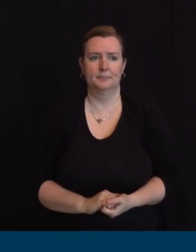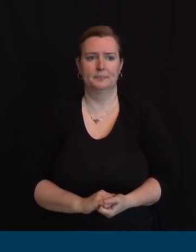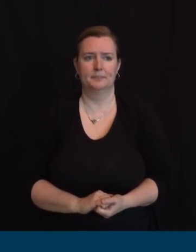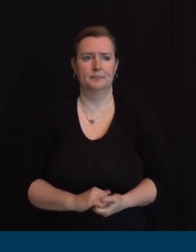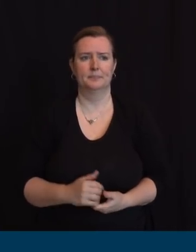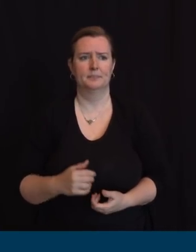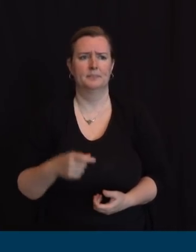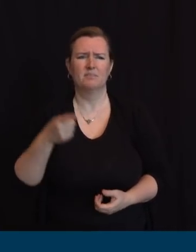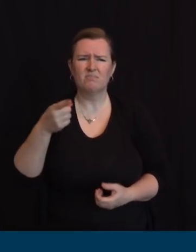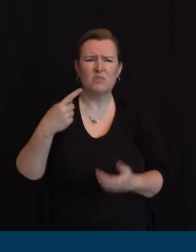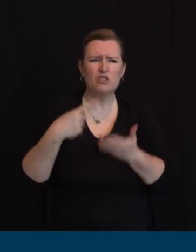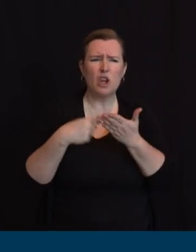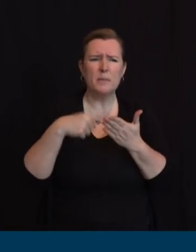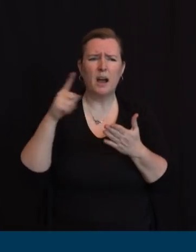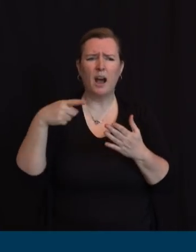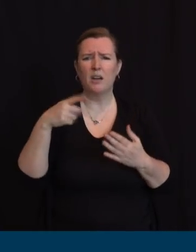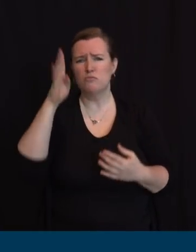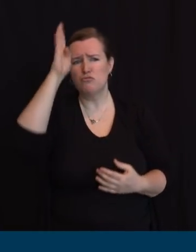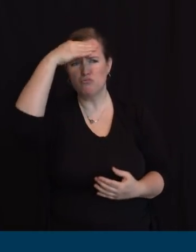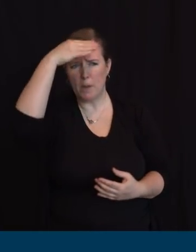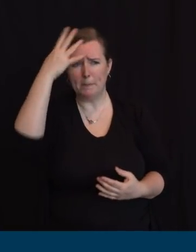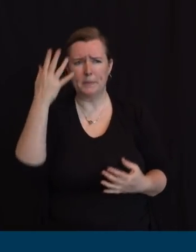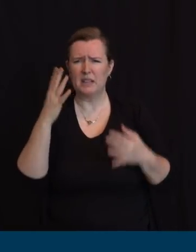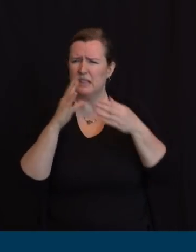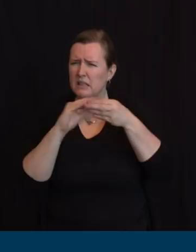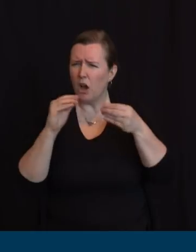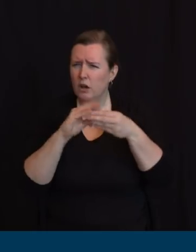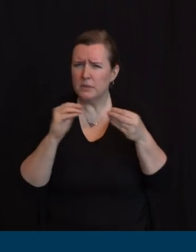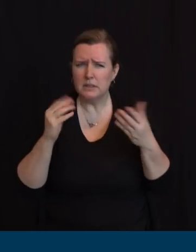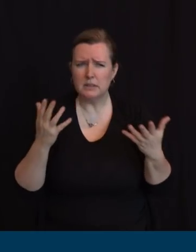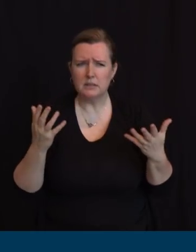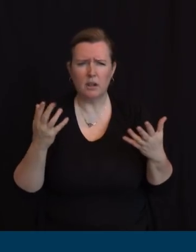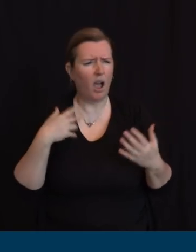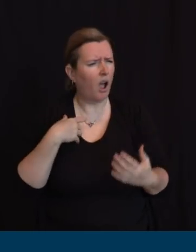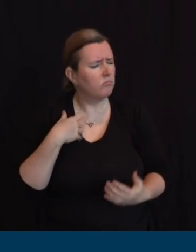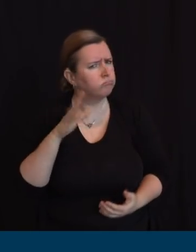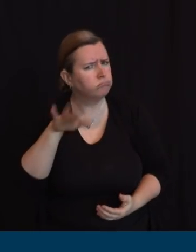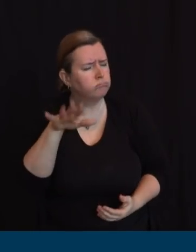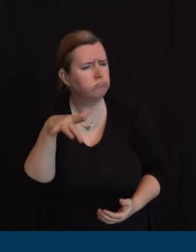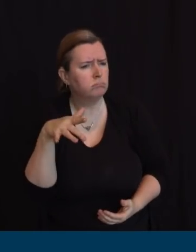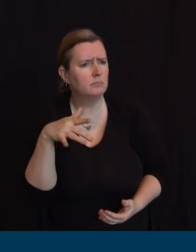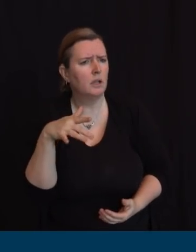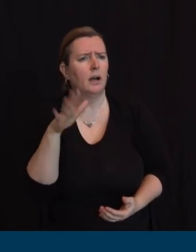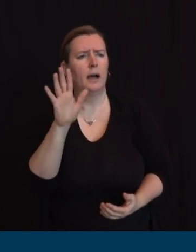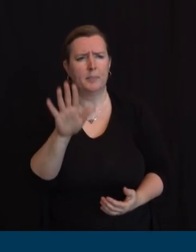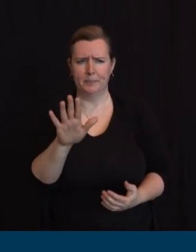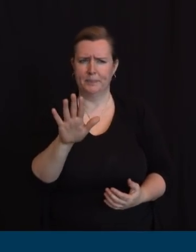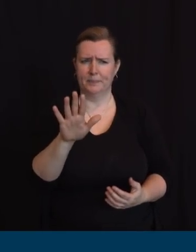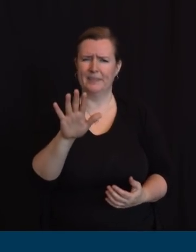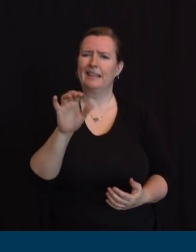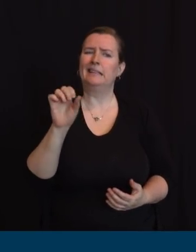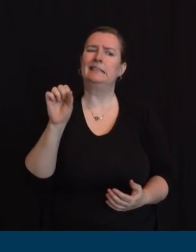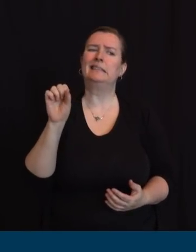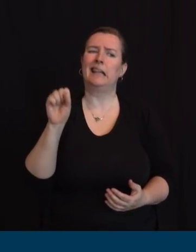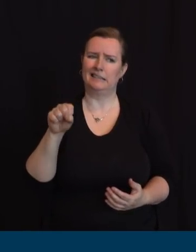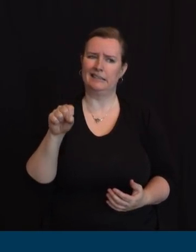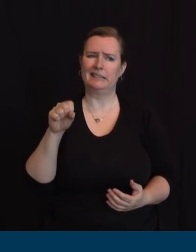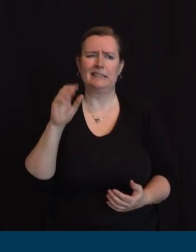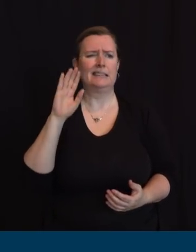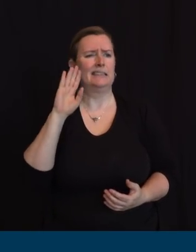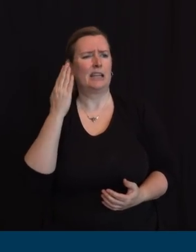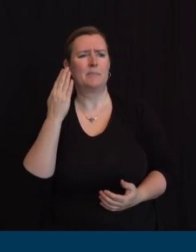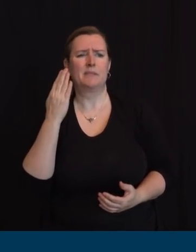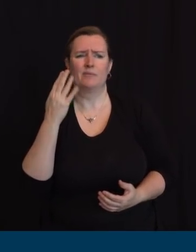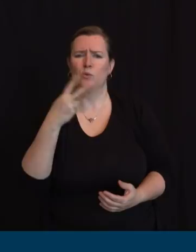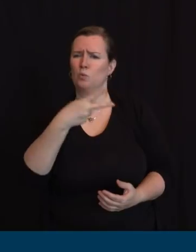imagine Marlon Brando, he seems like he'd be more of a Brando fan. Yeah, that's a question I was tempting to send back just for clarification.